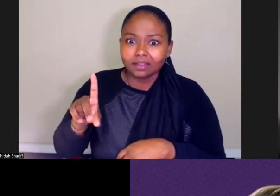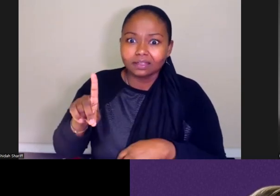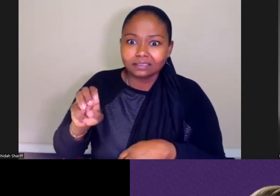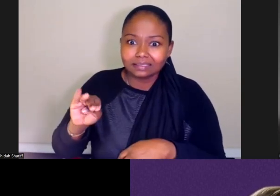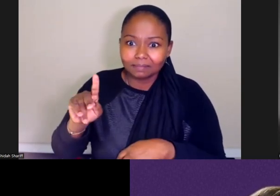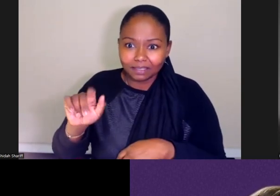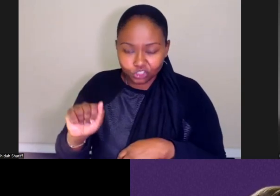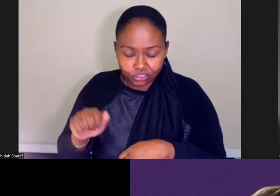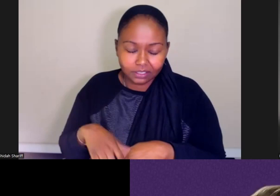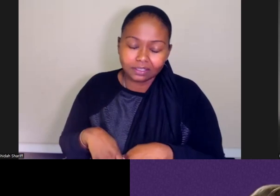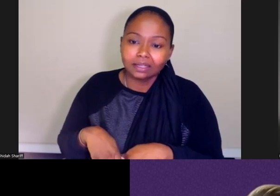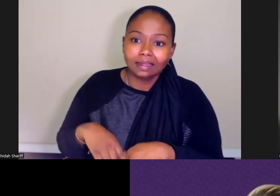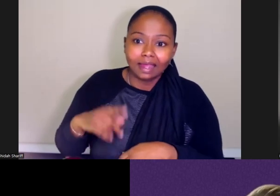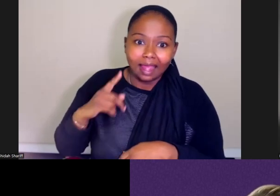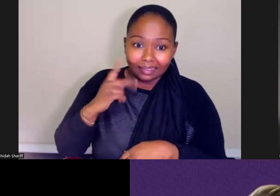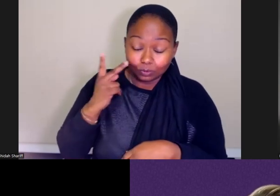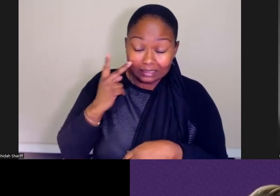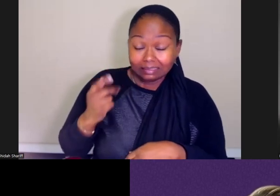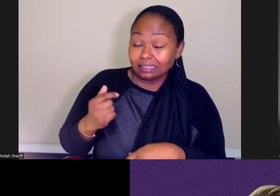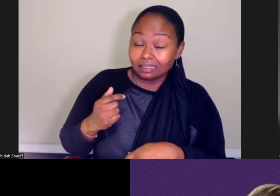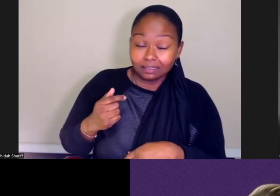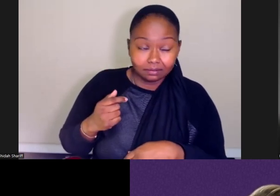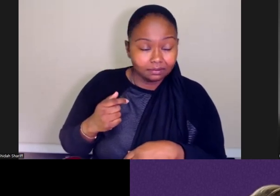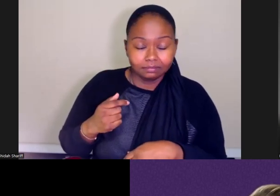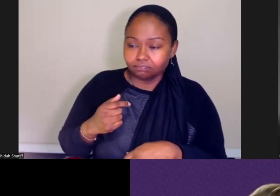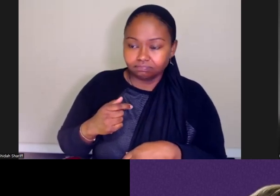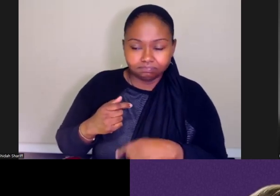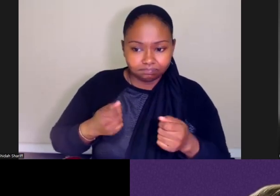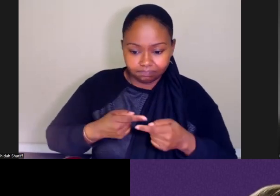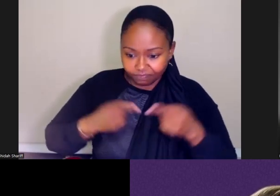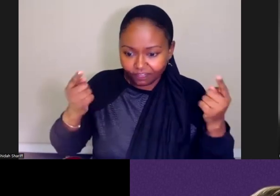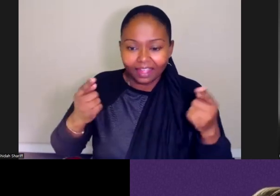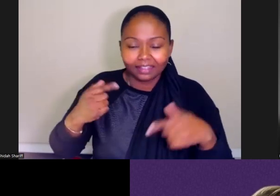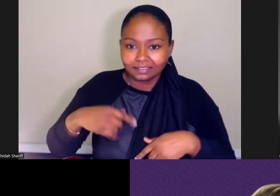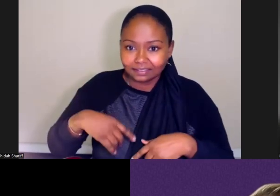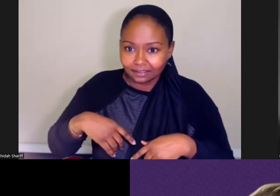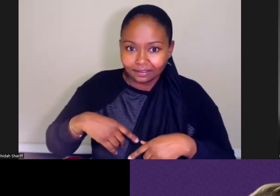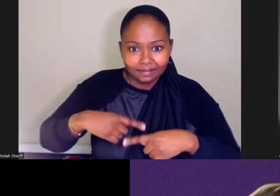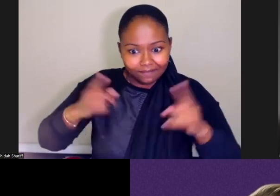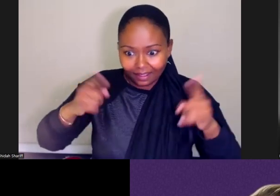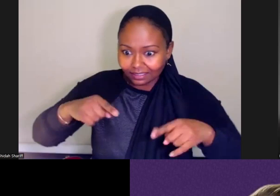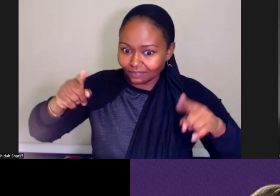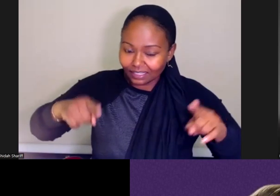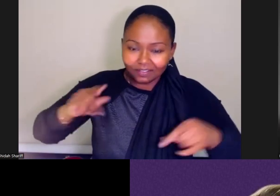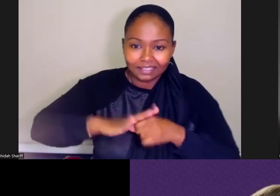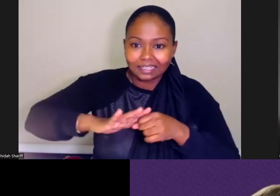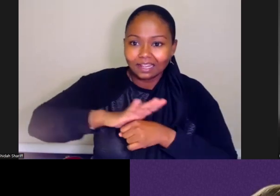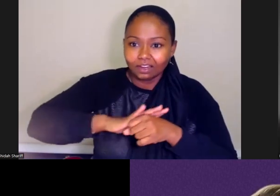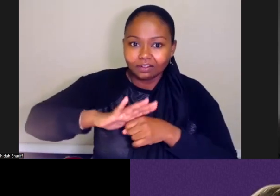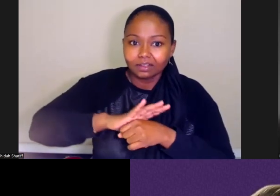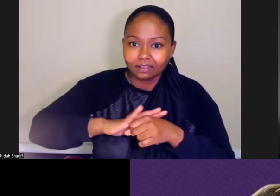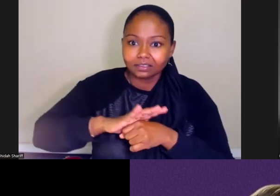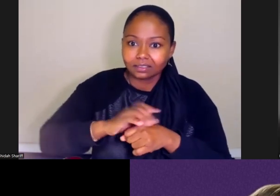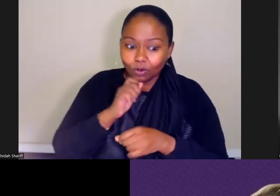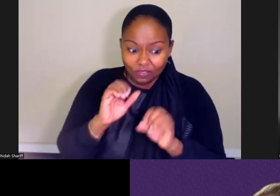I think you see vast areas of the state where there is nothing. So we would love to see a focus